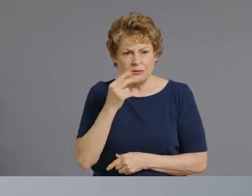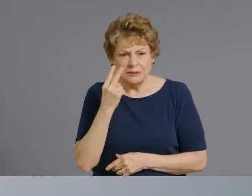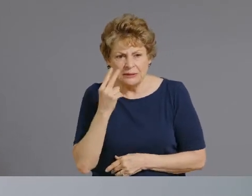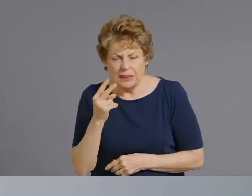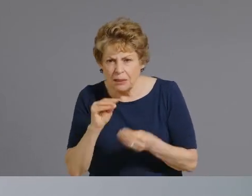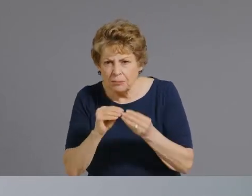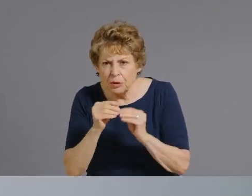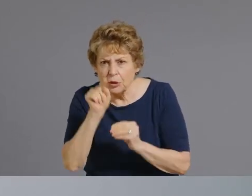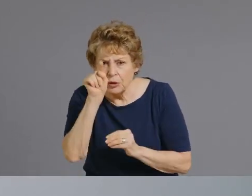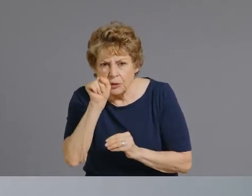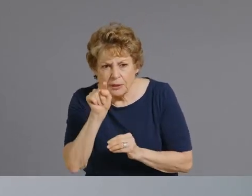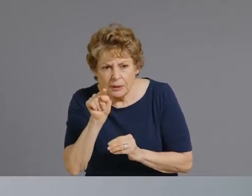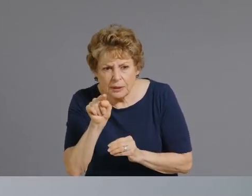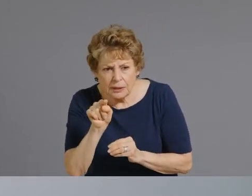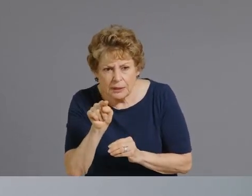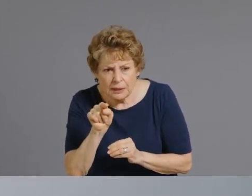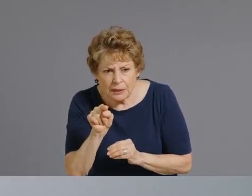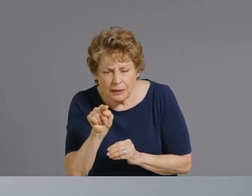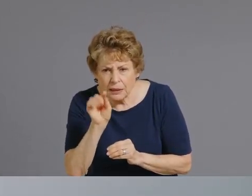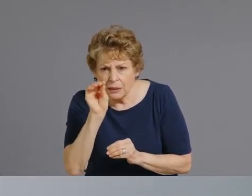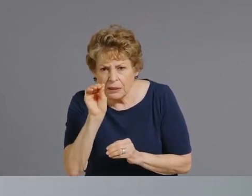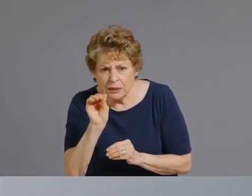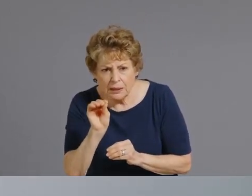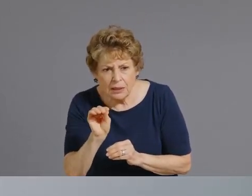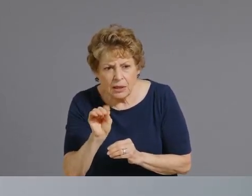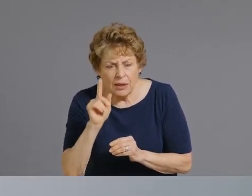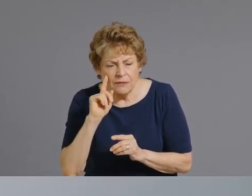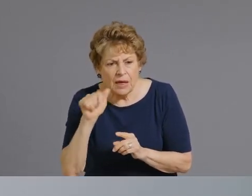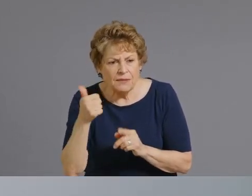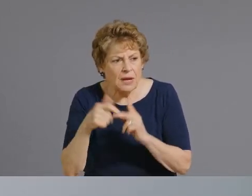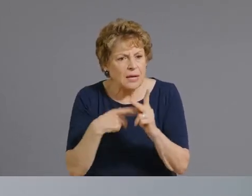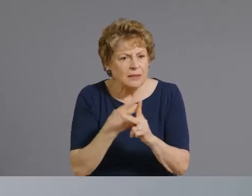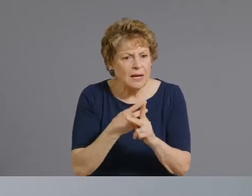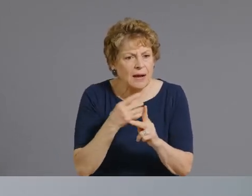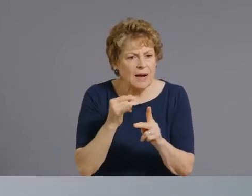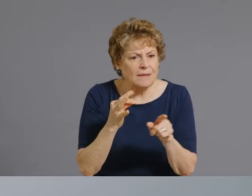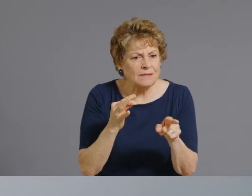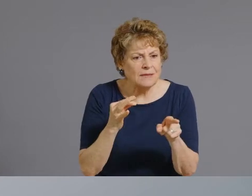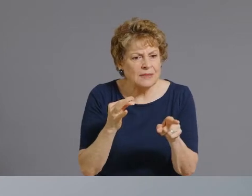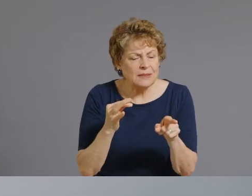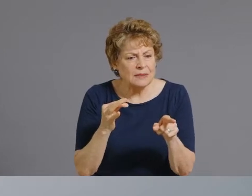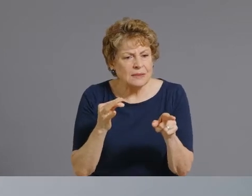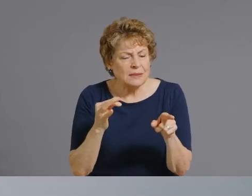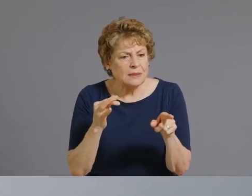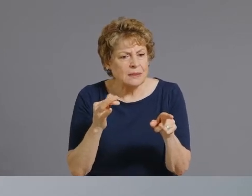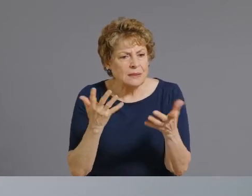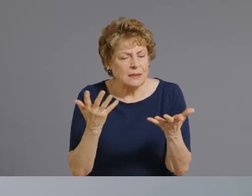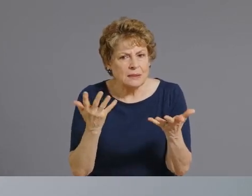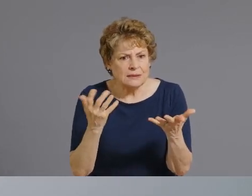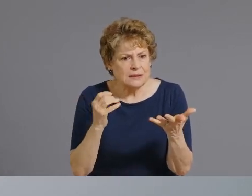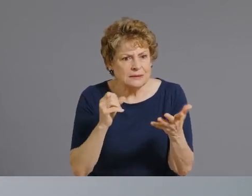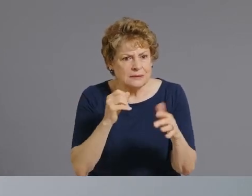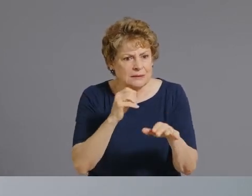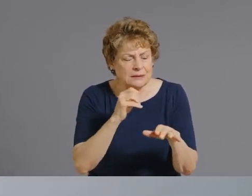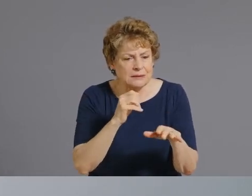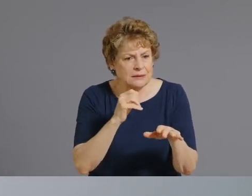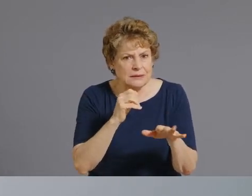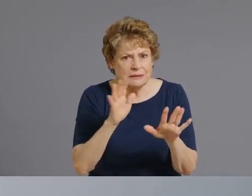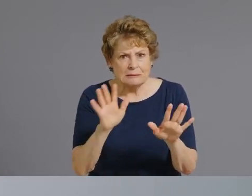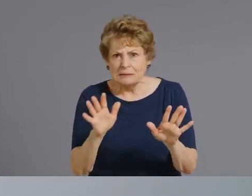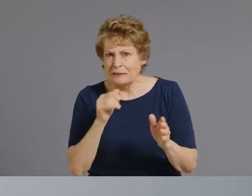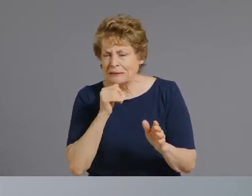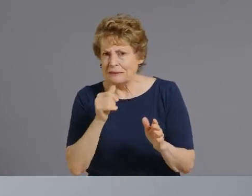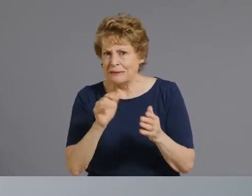congregate care settings i mean how much of this is you know congregate care settings have just